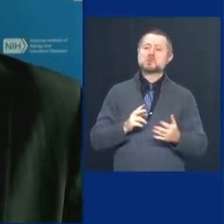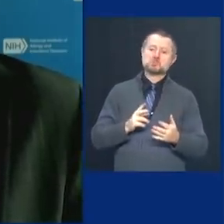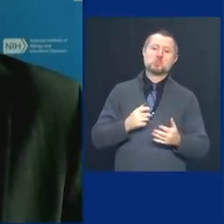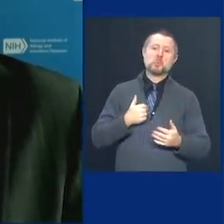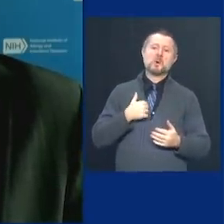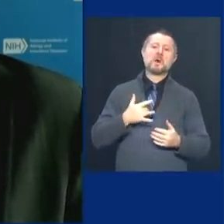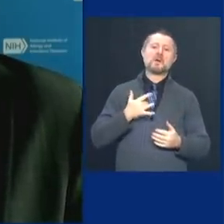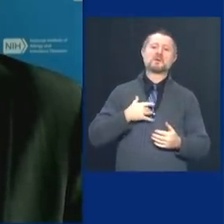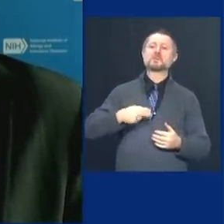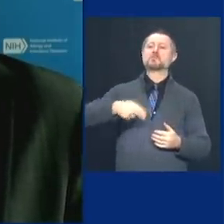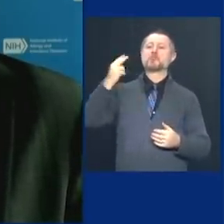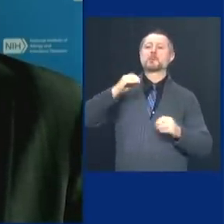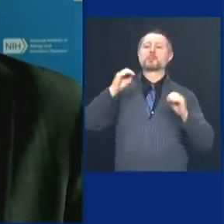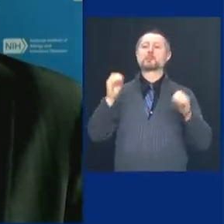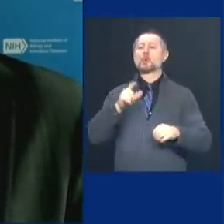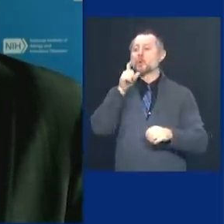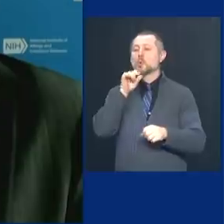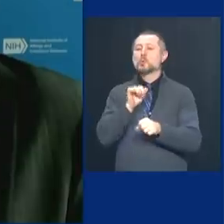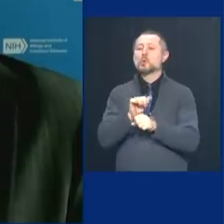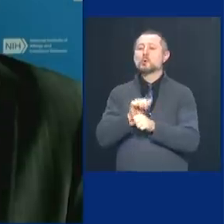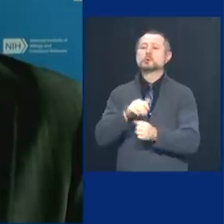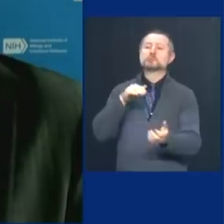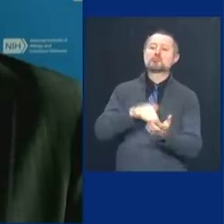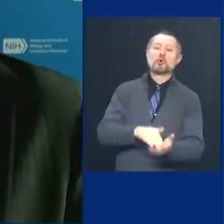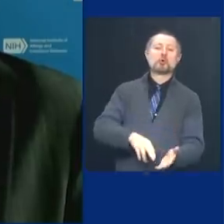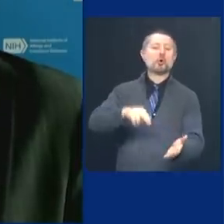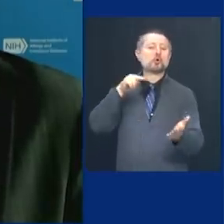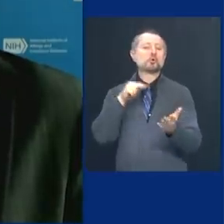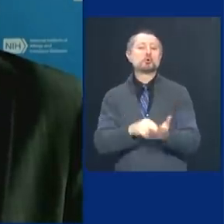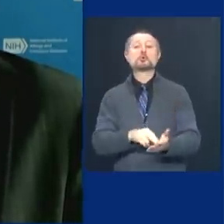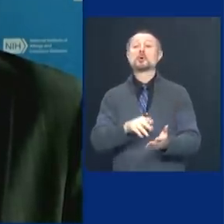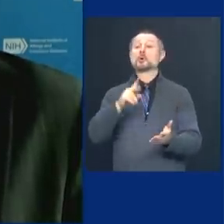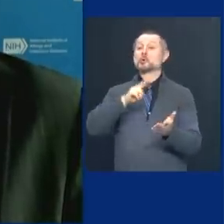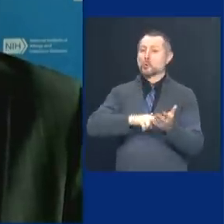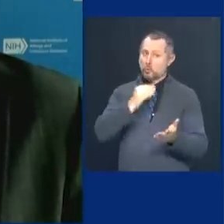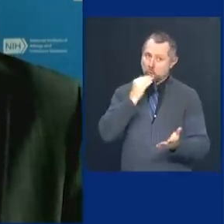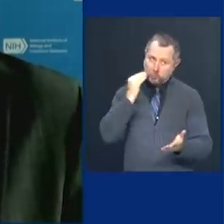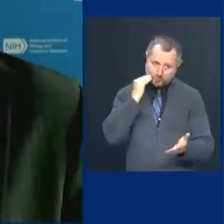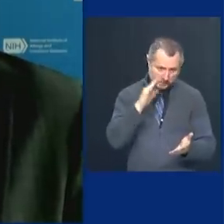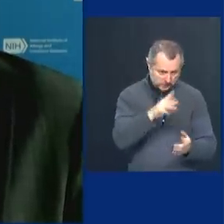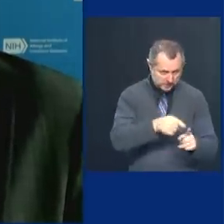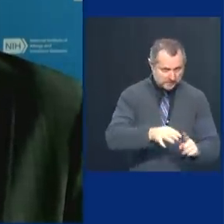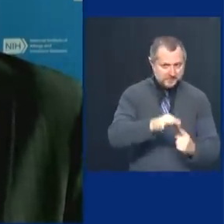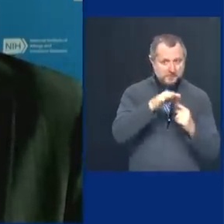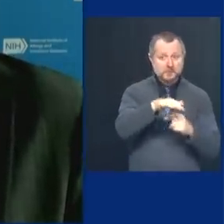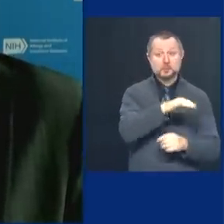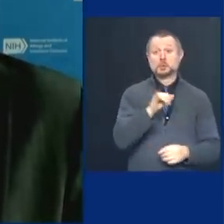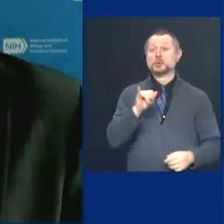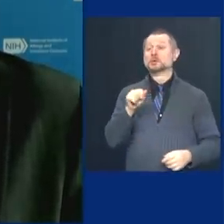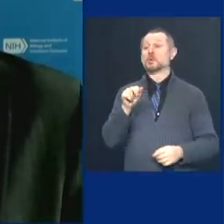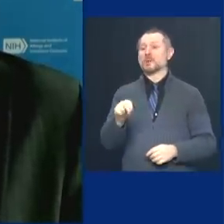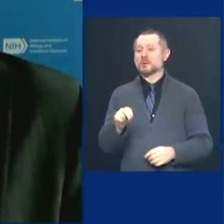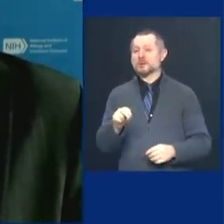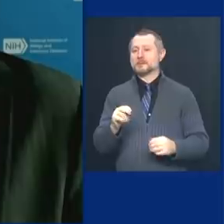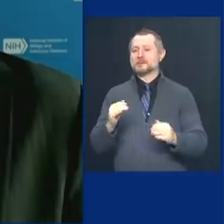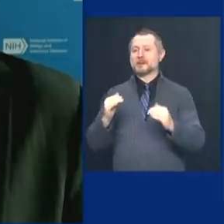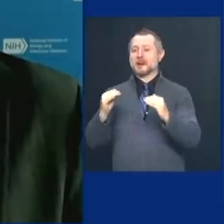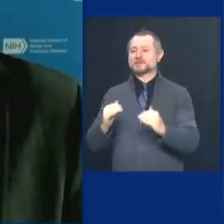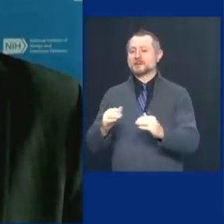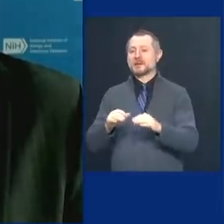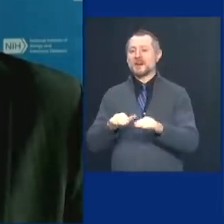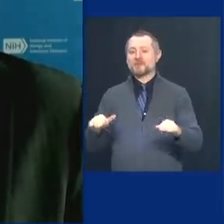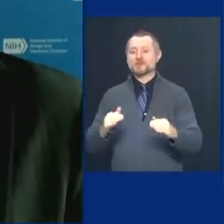of healthcare providers and people in your nursing homes. As you get into January, you'll get the second level. And then February